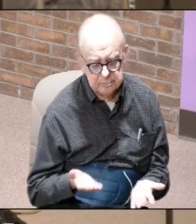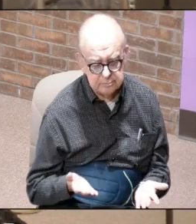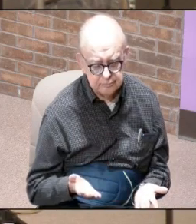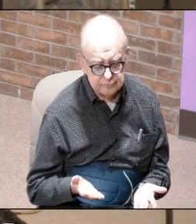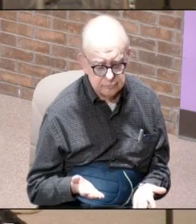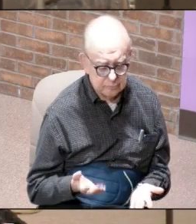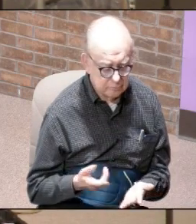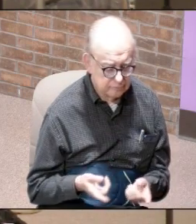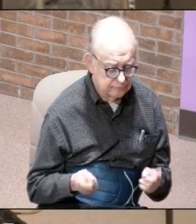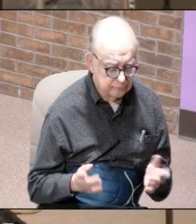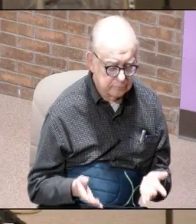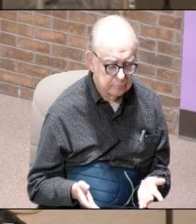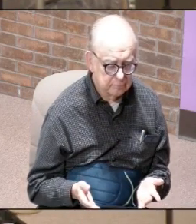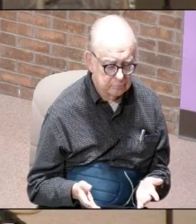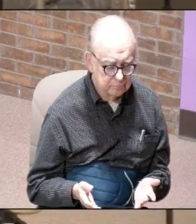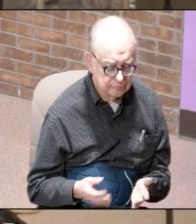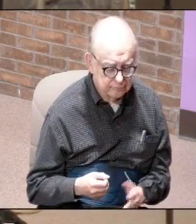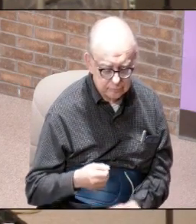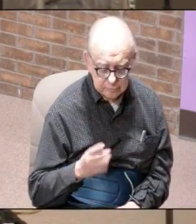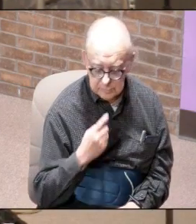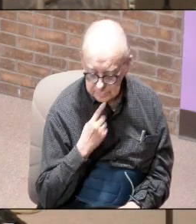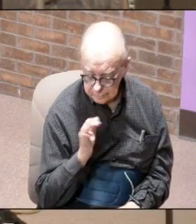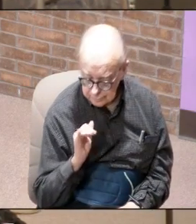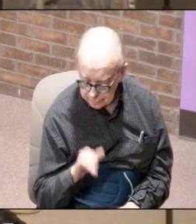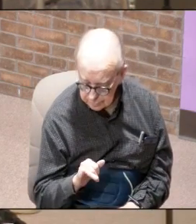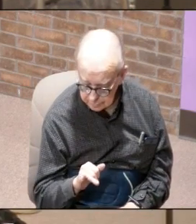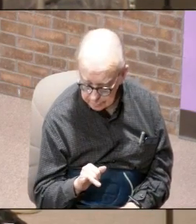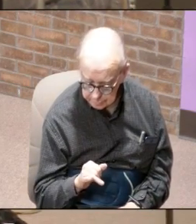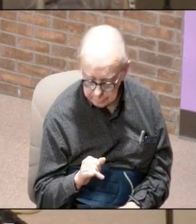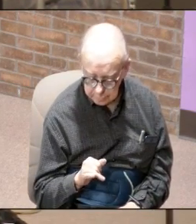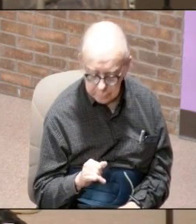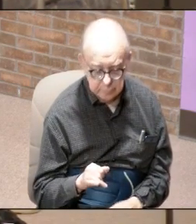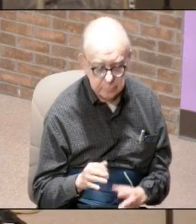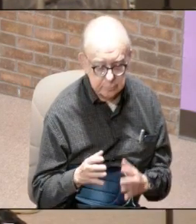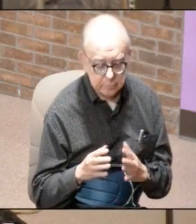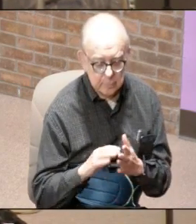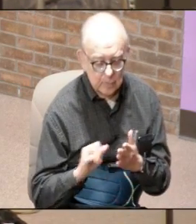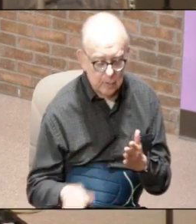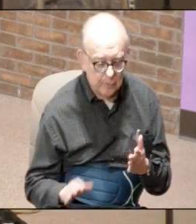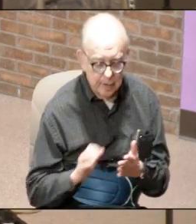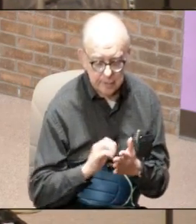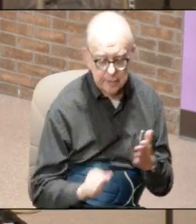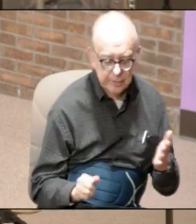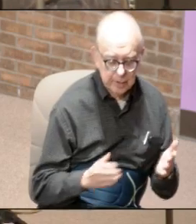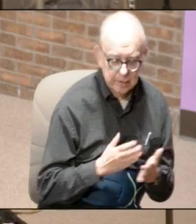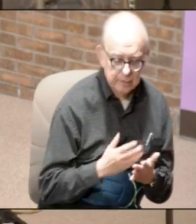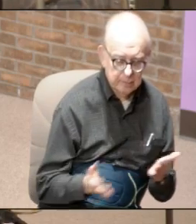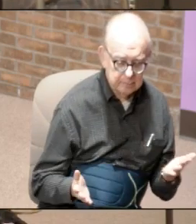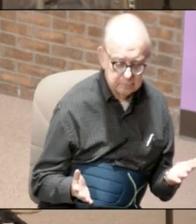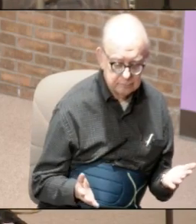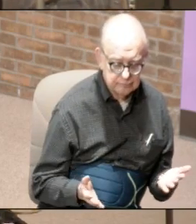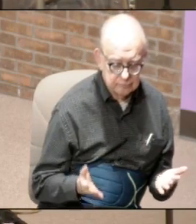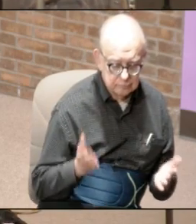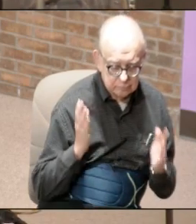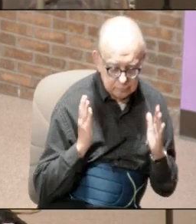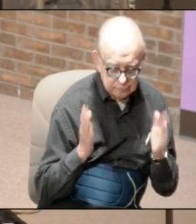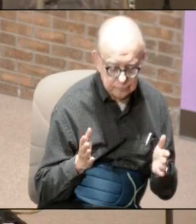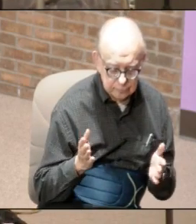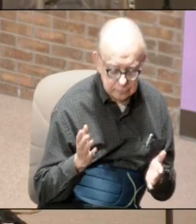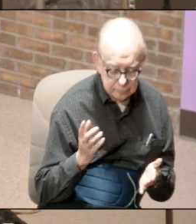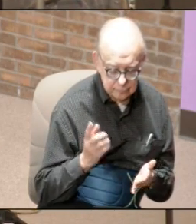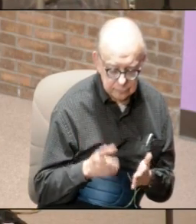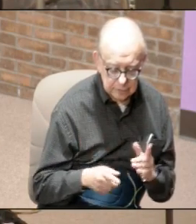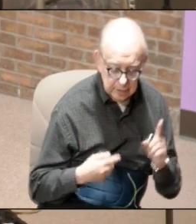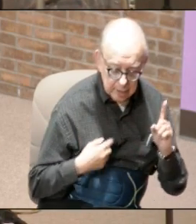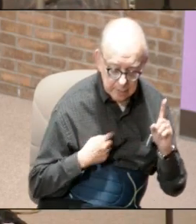do that here's what's happening here's what's happening and God's saying listen filter out this stuff and listen to what I'm trying to tell